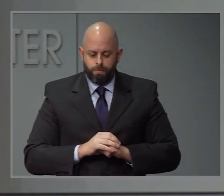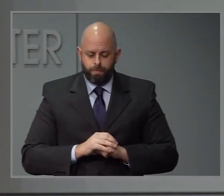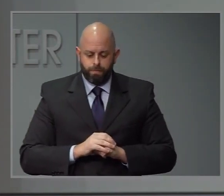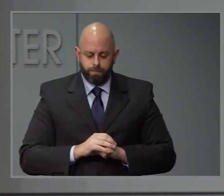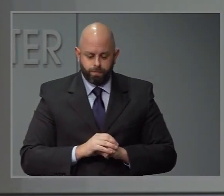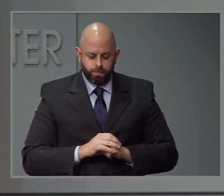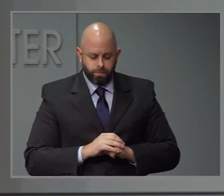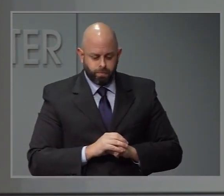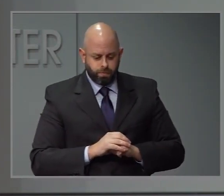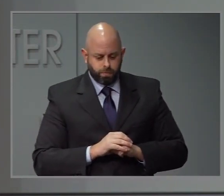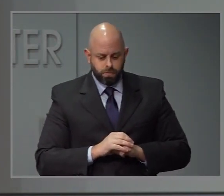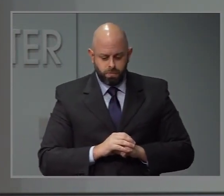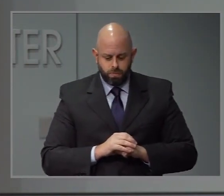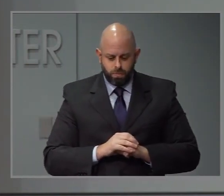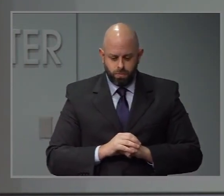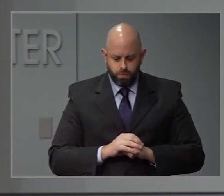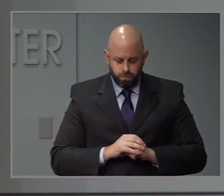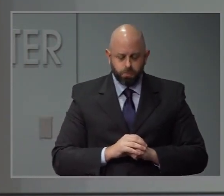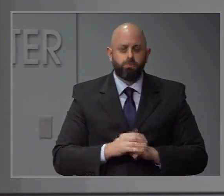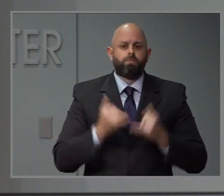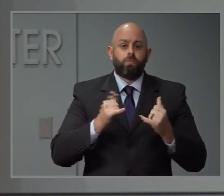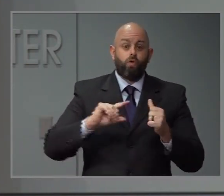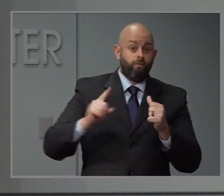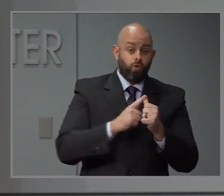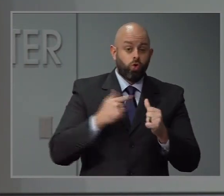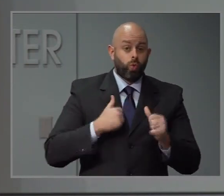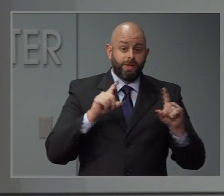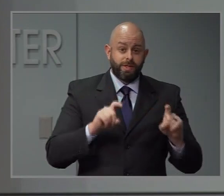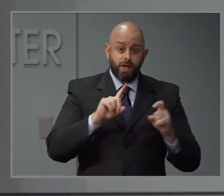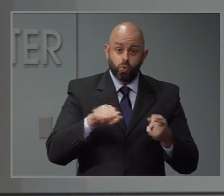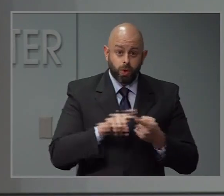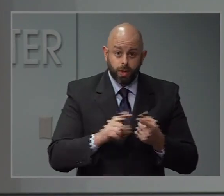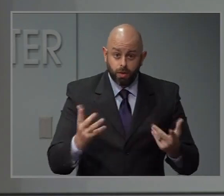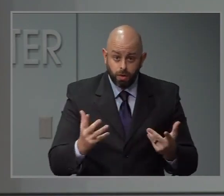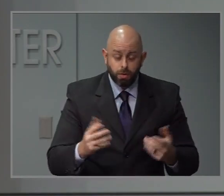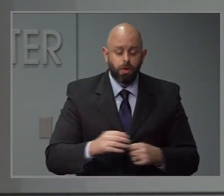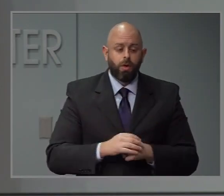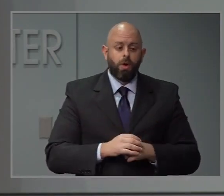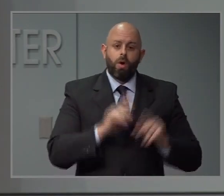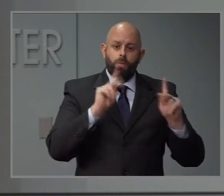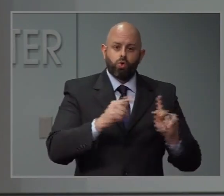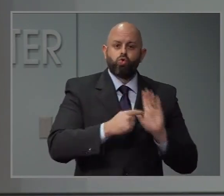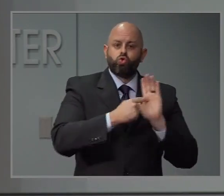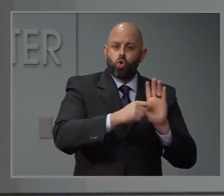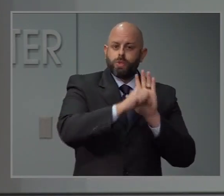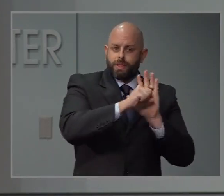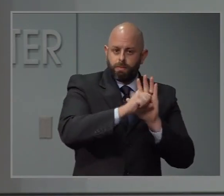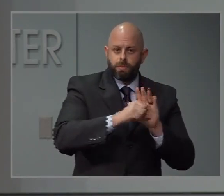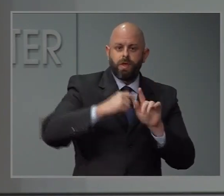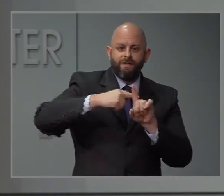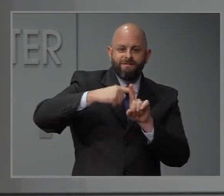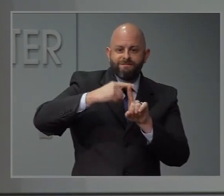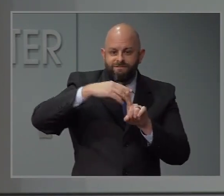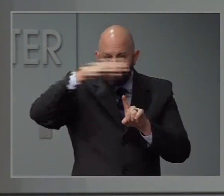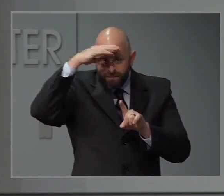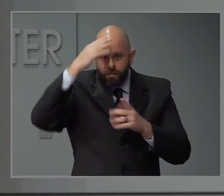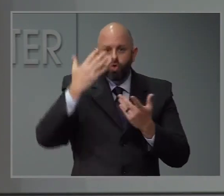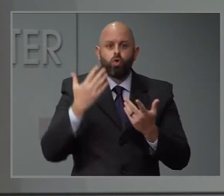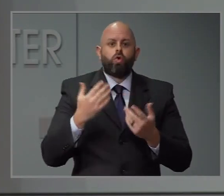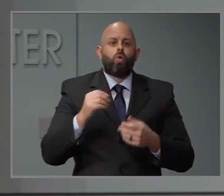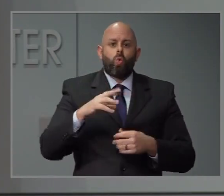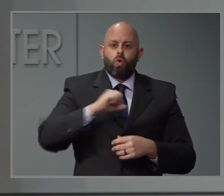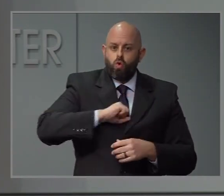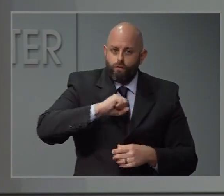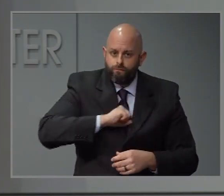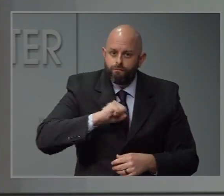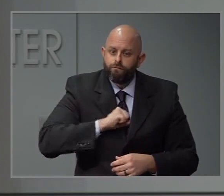starts when someone has symptoms, right, as you might expect. So when